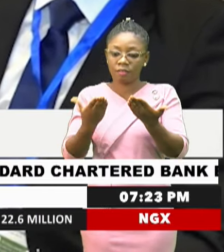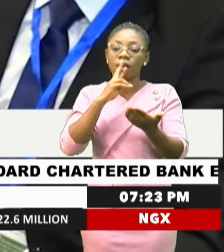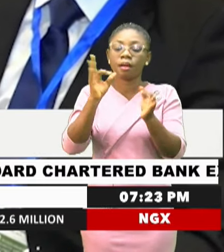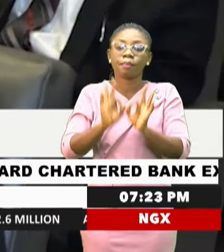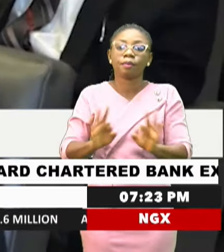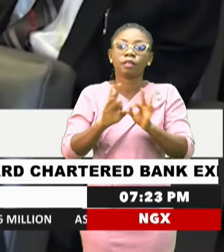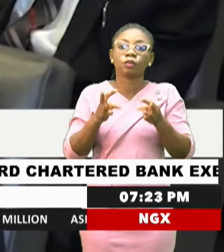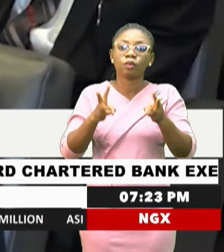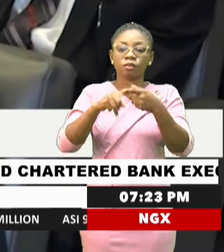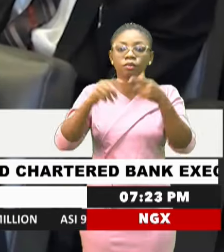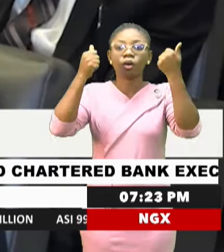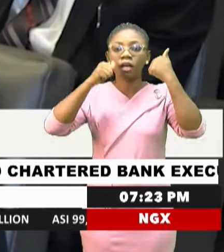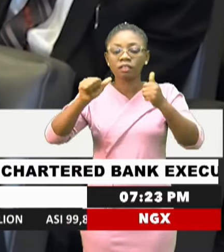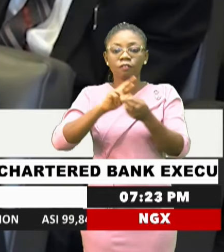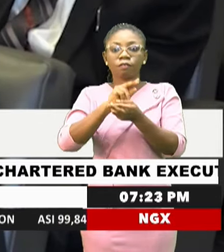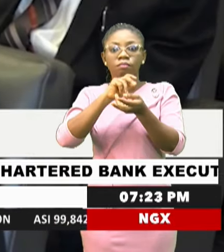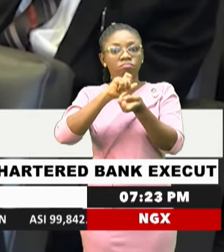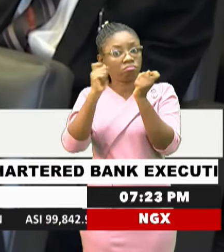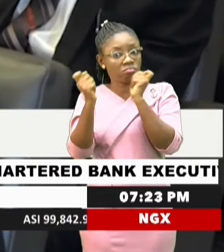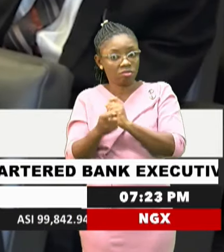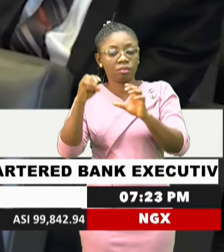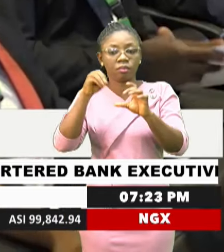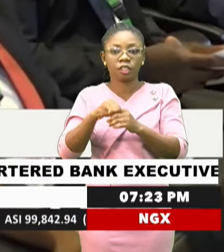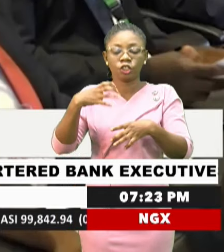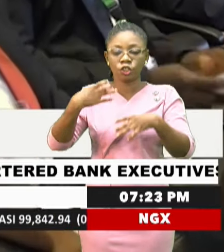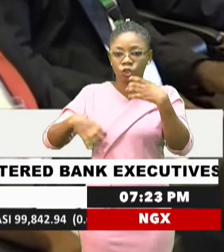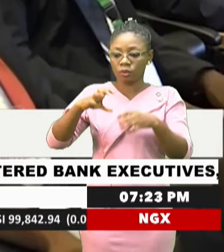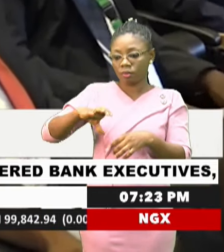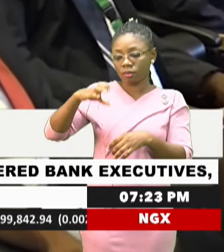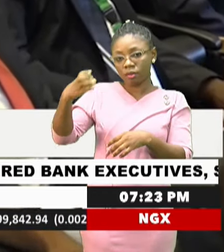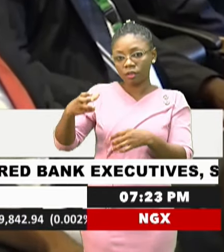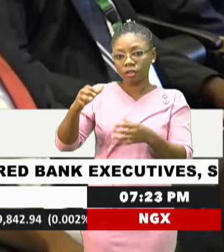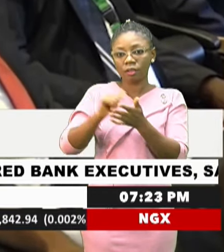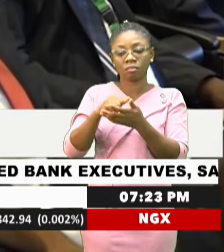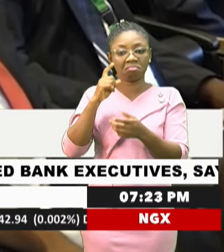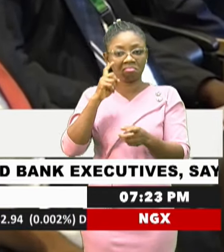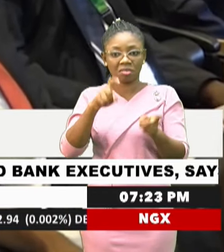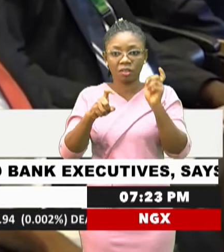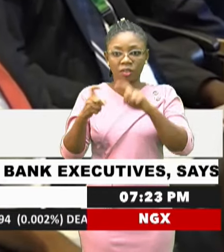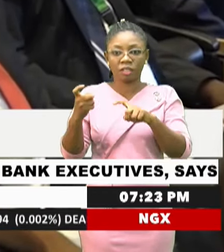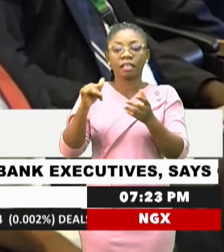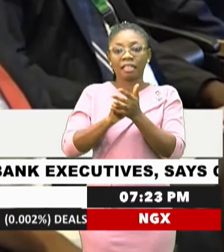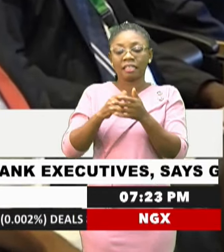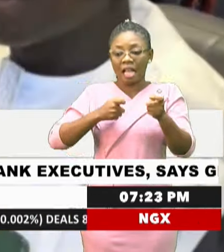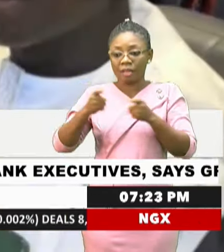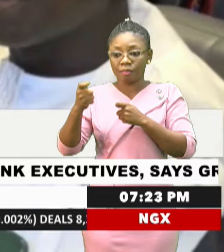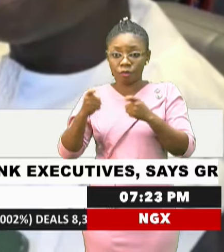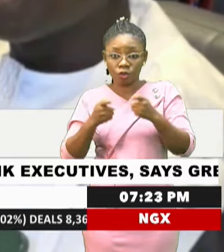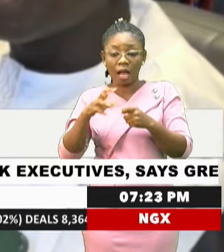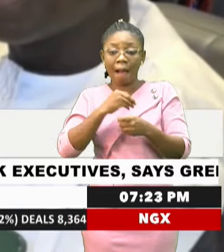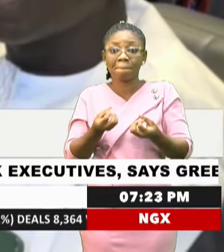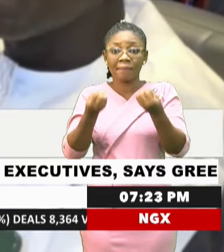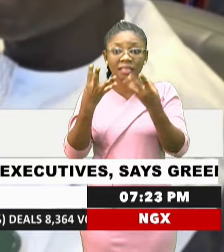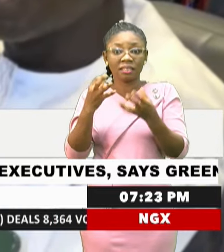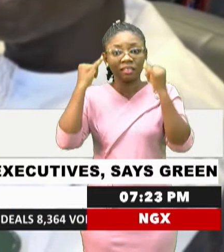expected reforms in the justice sector. Considering the multifaceted nature of justice administration and the many innovations